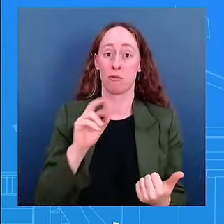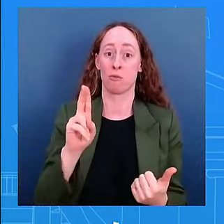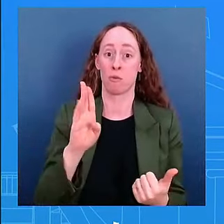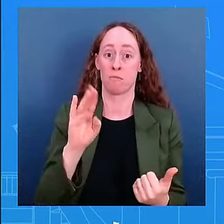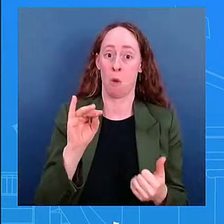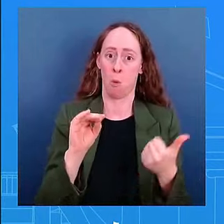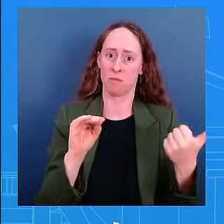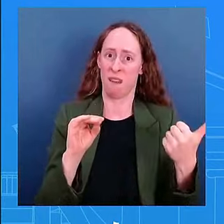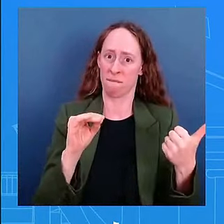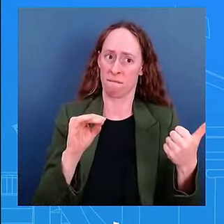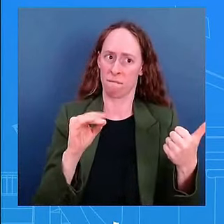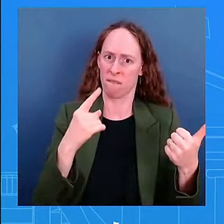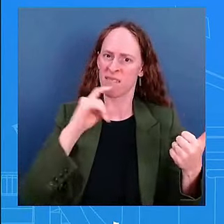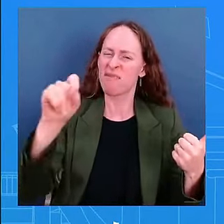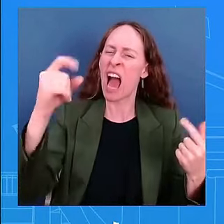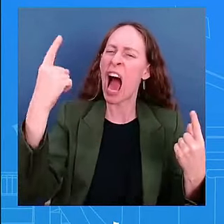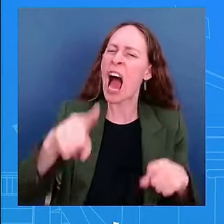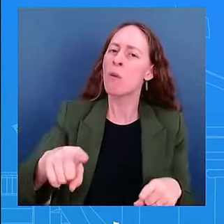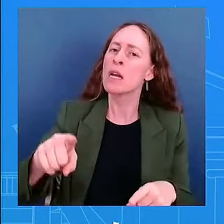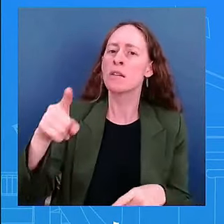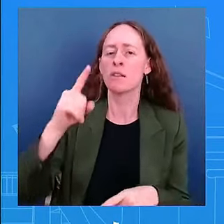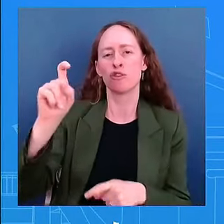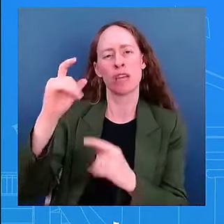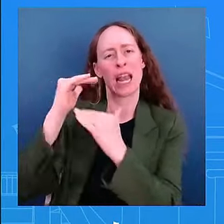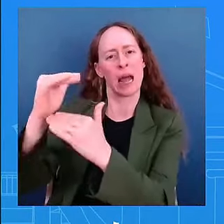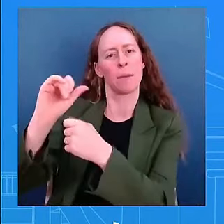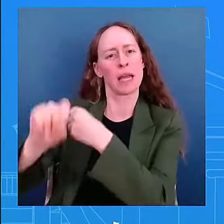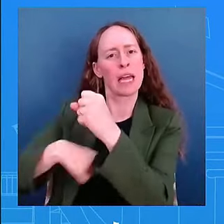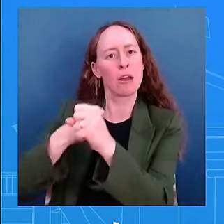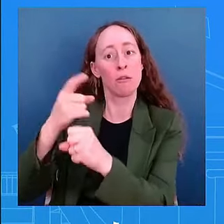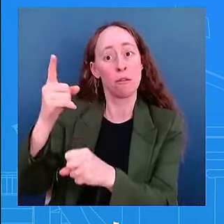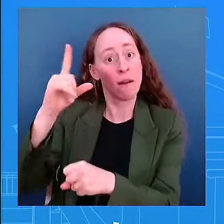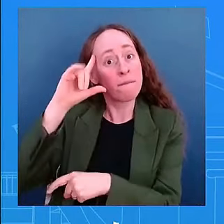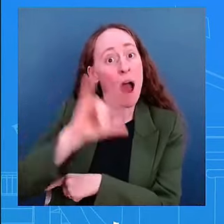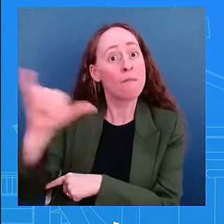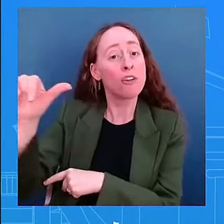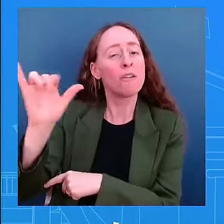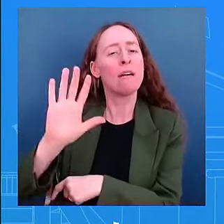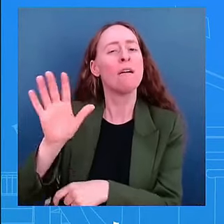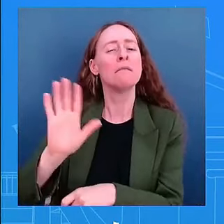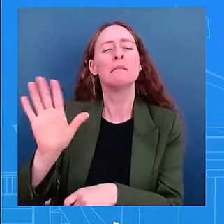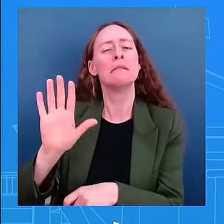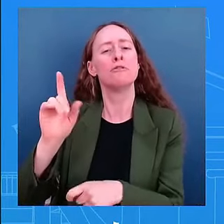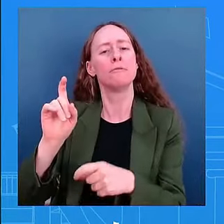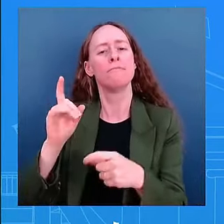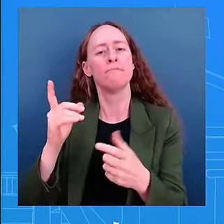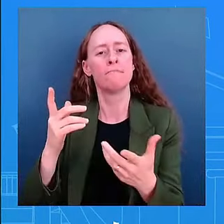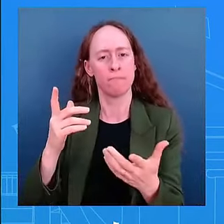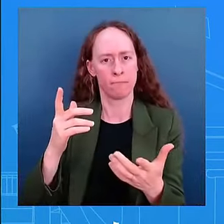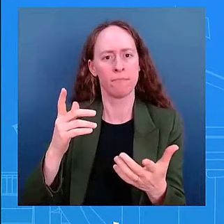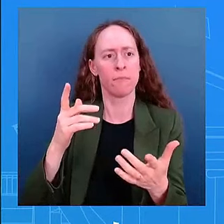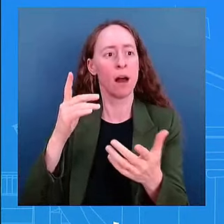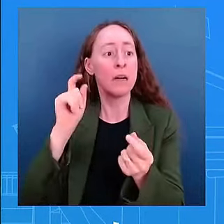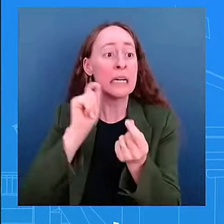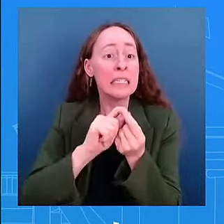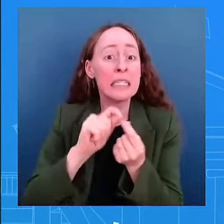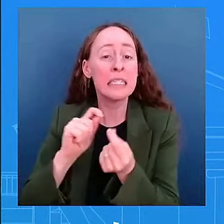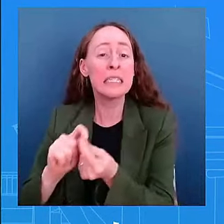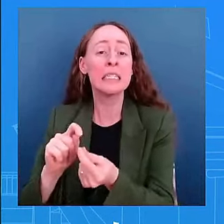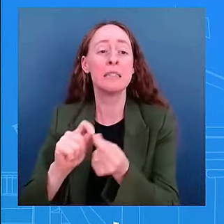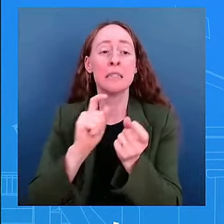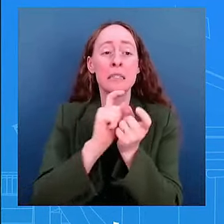can work together i'm not going to get into what that legislation is going to look like we're going to have a healthy debate we think that's important